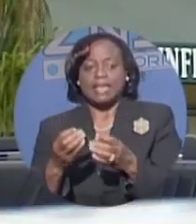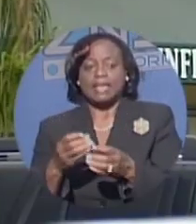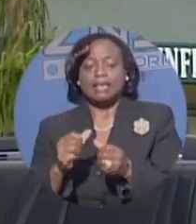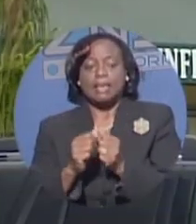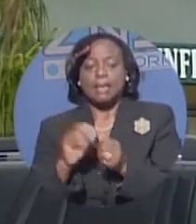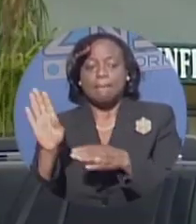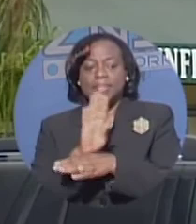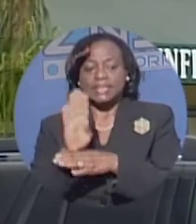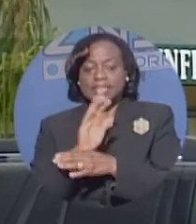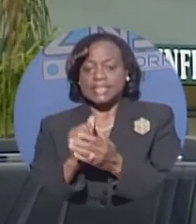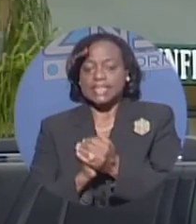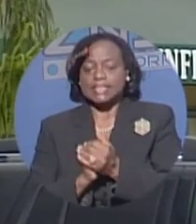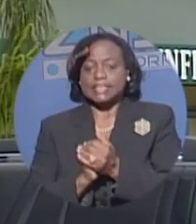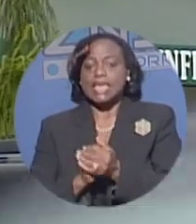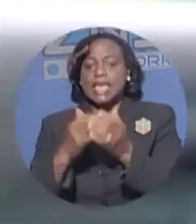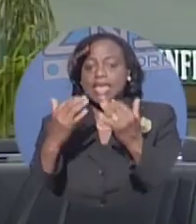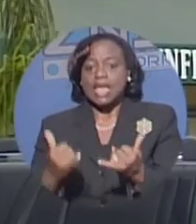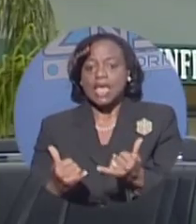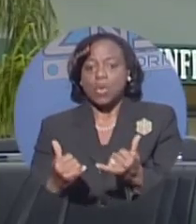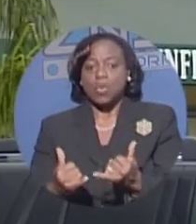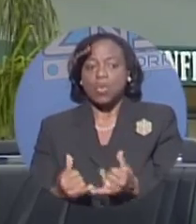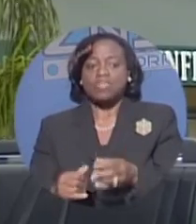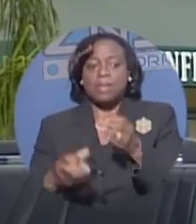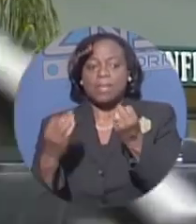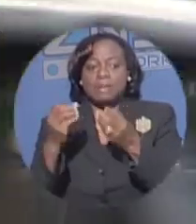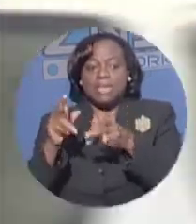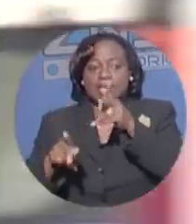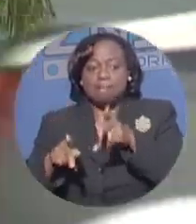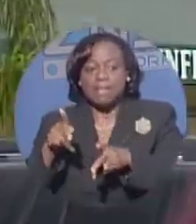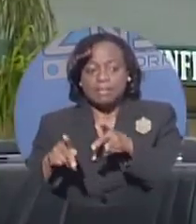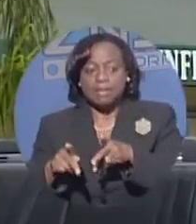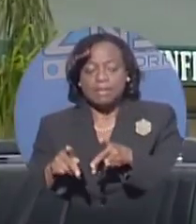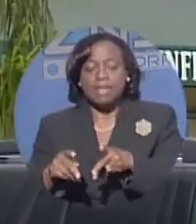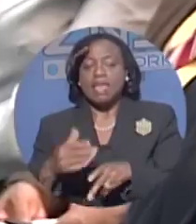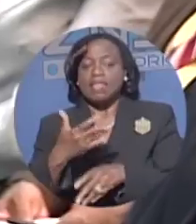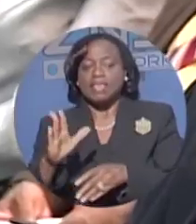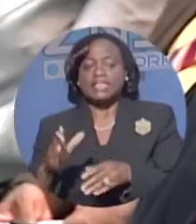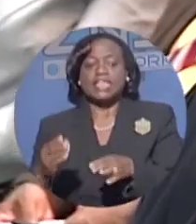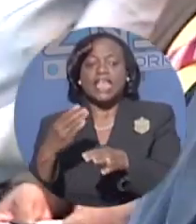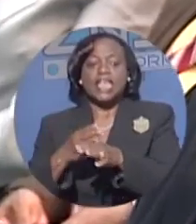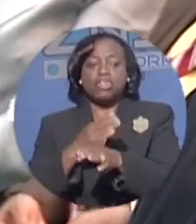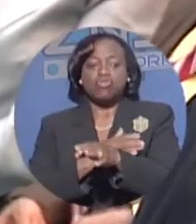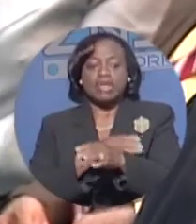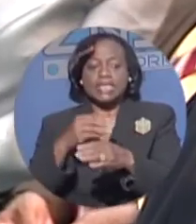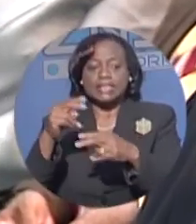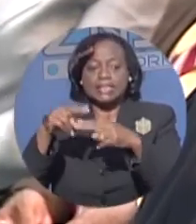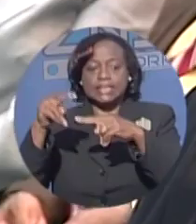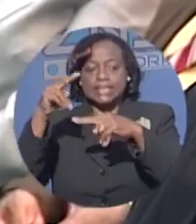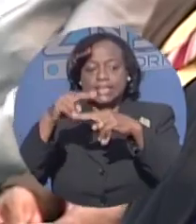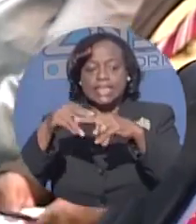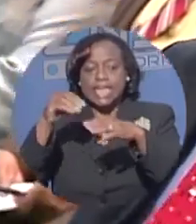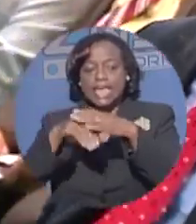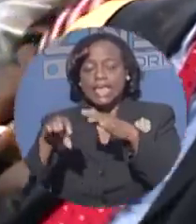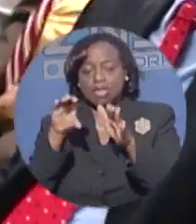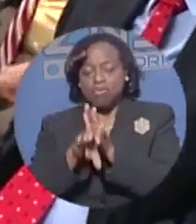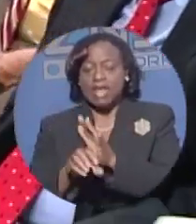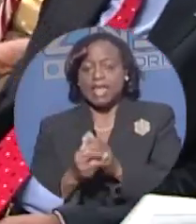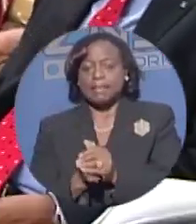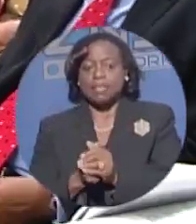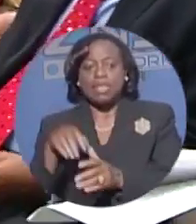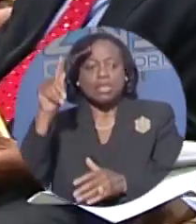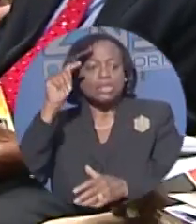And unfortunately, with the population explosion, came an increase in crime. However, Minister of National Security, Tommy Tanklast,